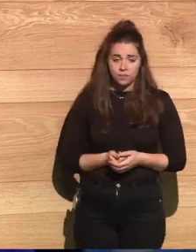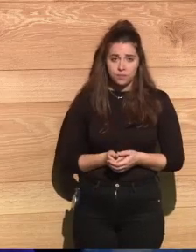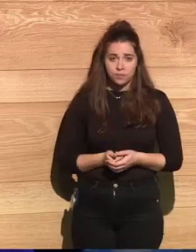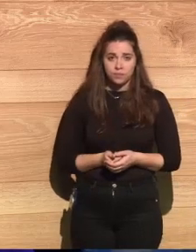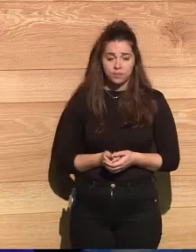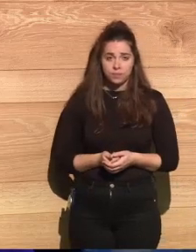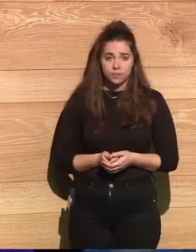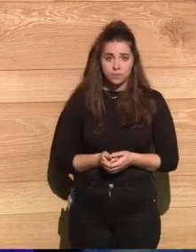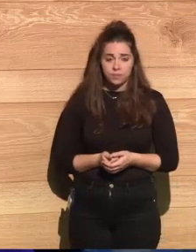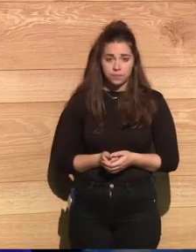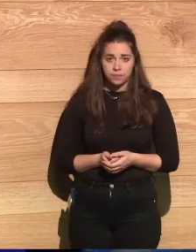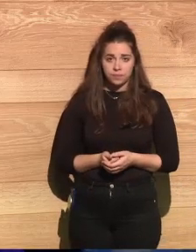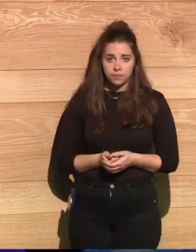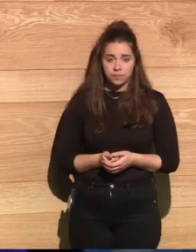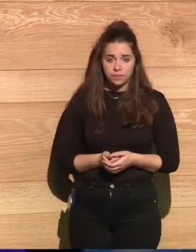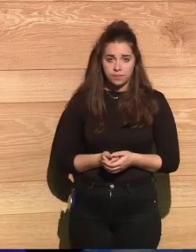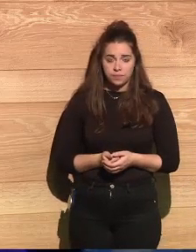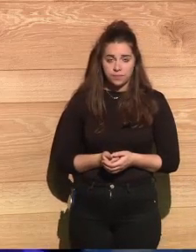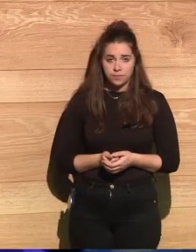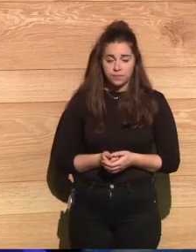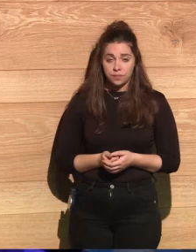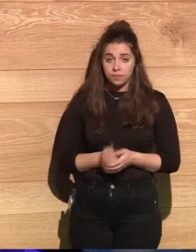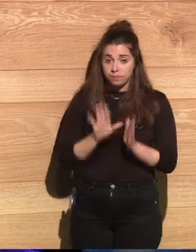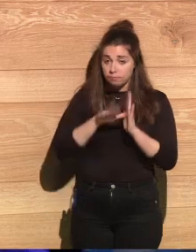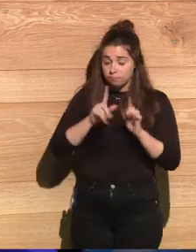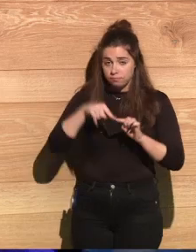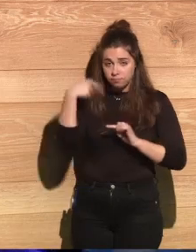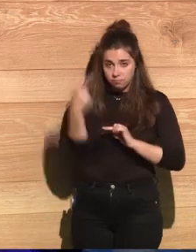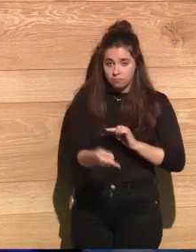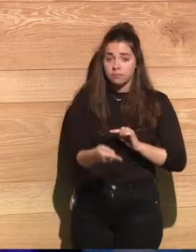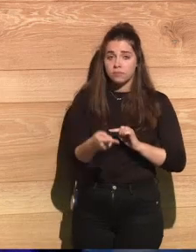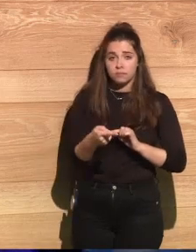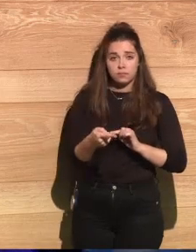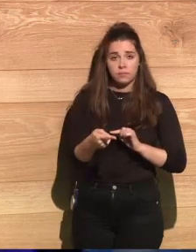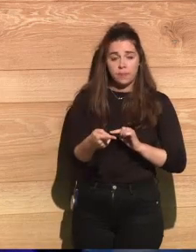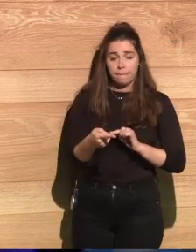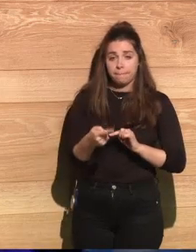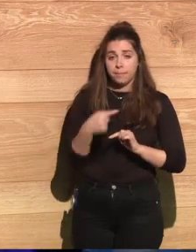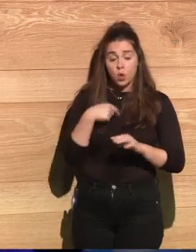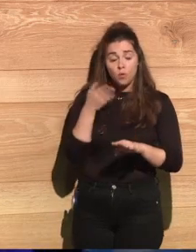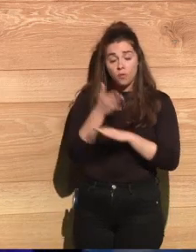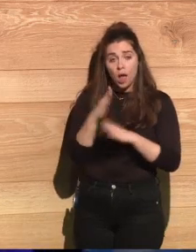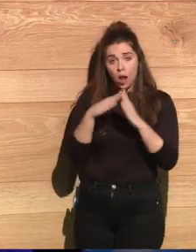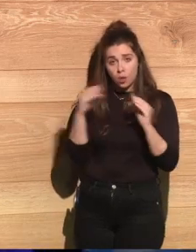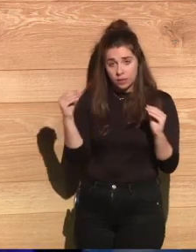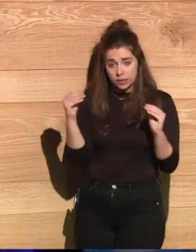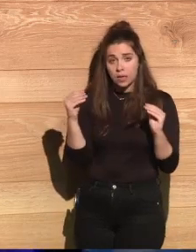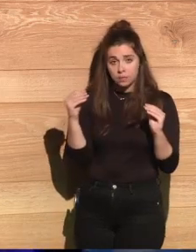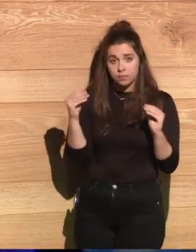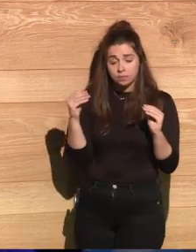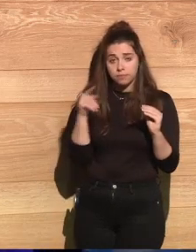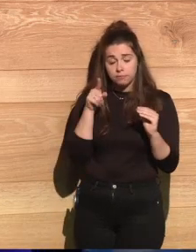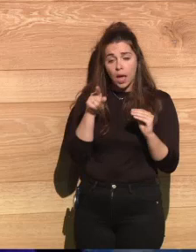Later on, when I went on to university. Later did some study,